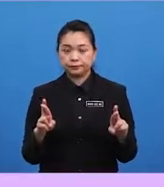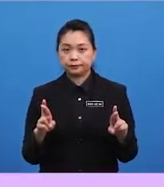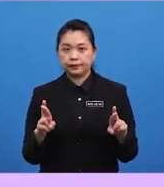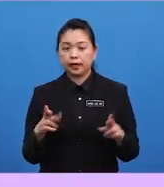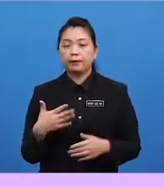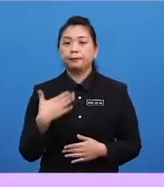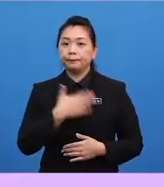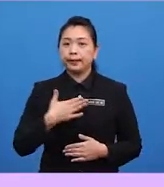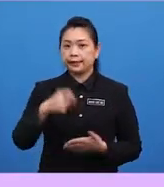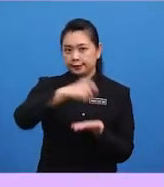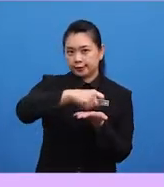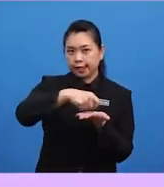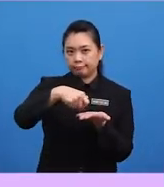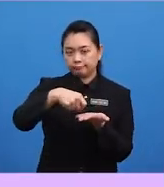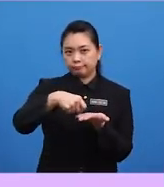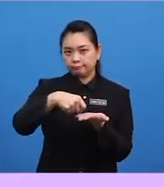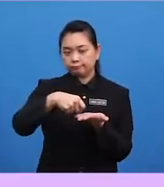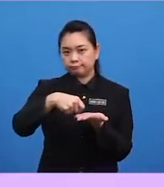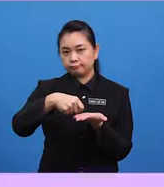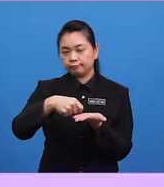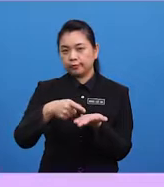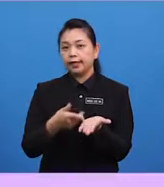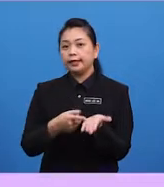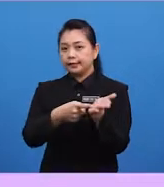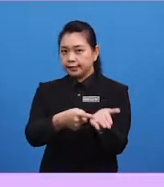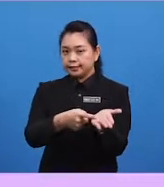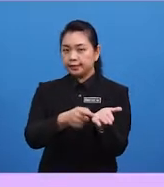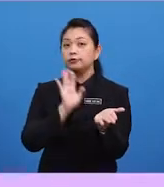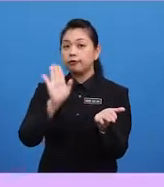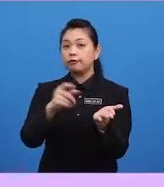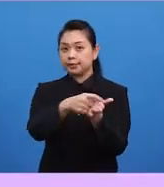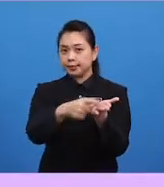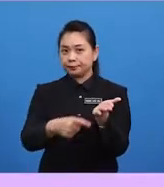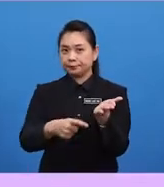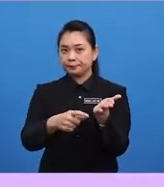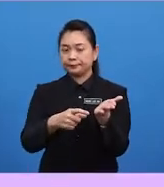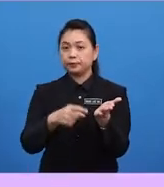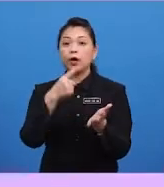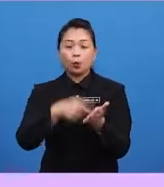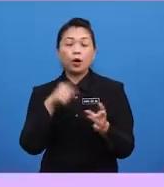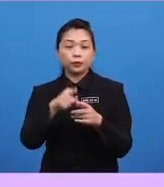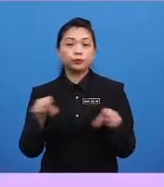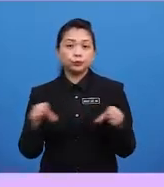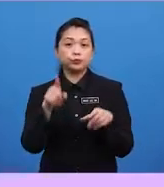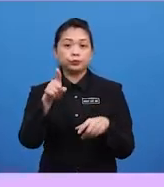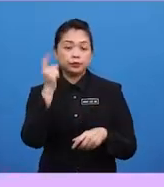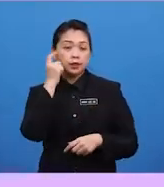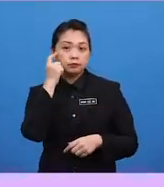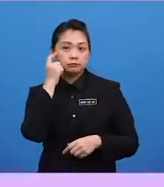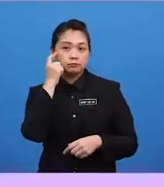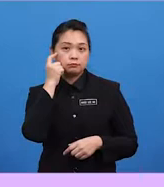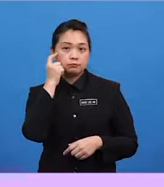Okay. Please sign. Here's your receipt. What do you think the answer?